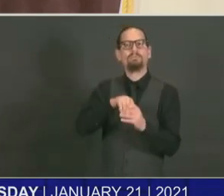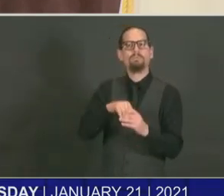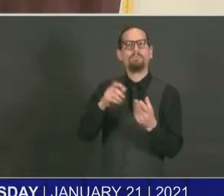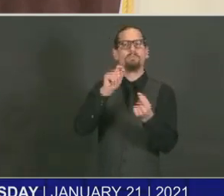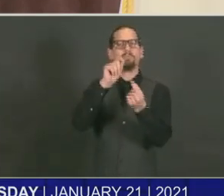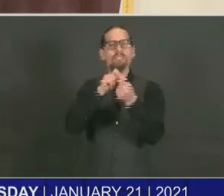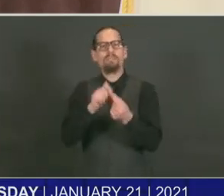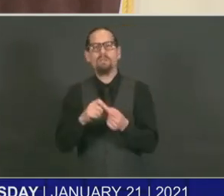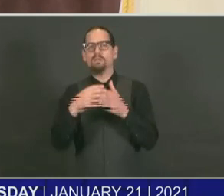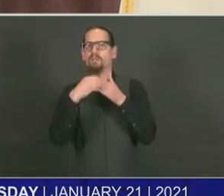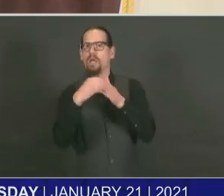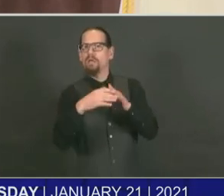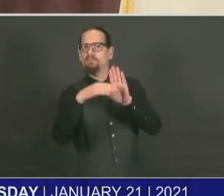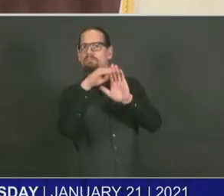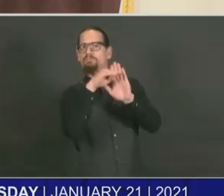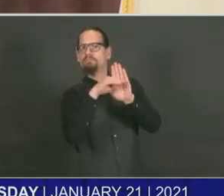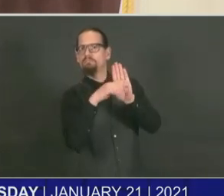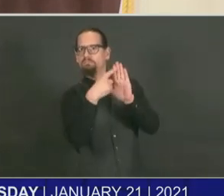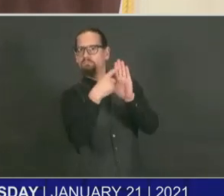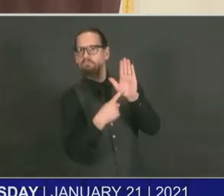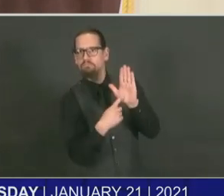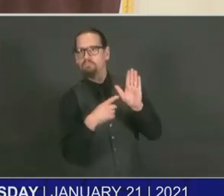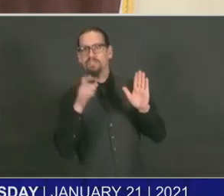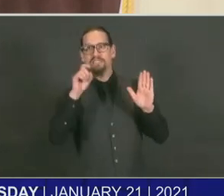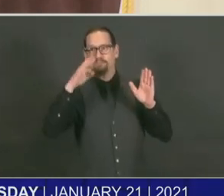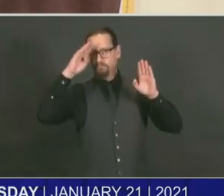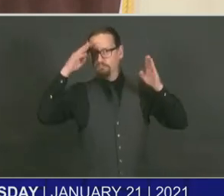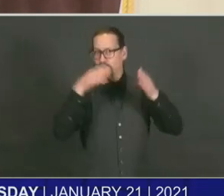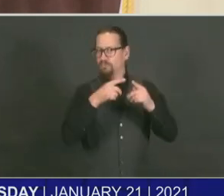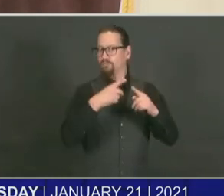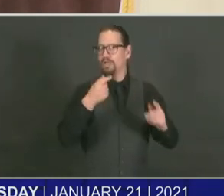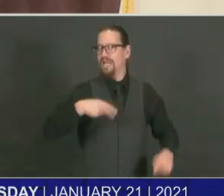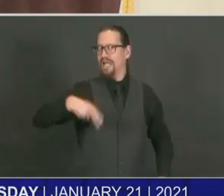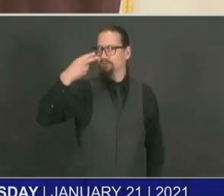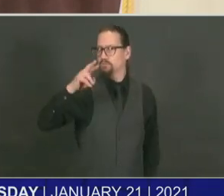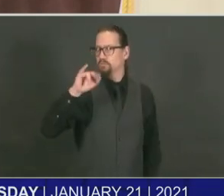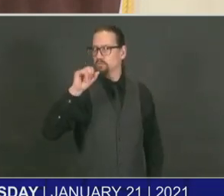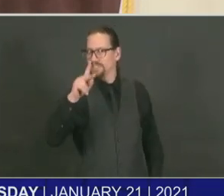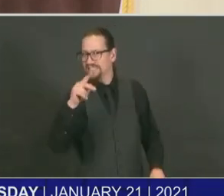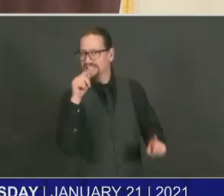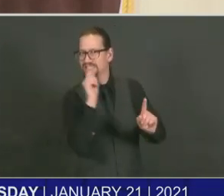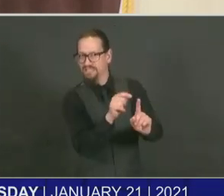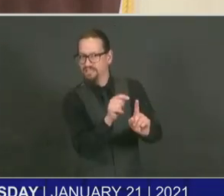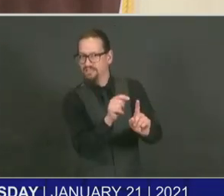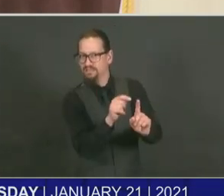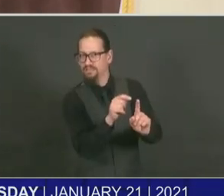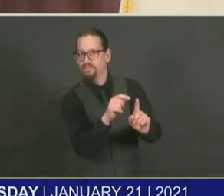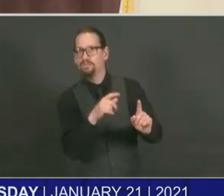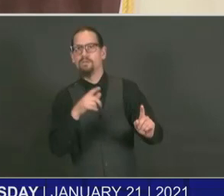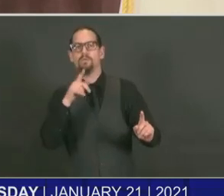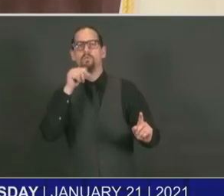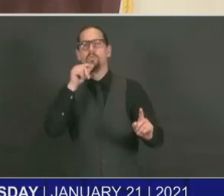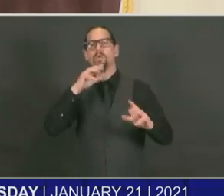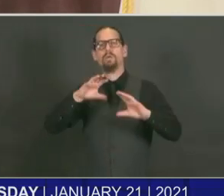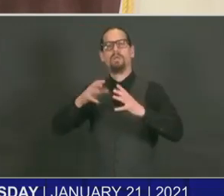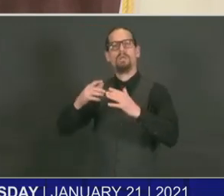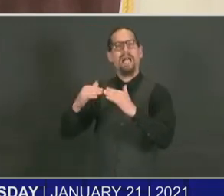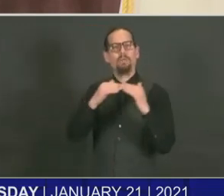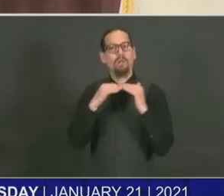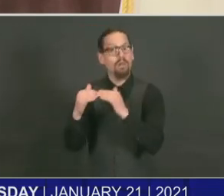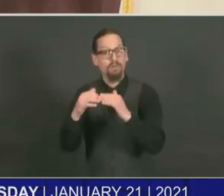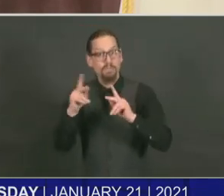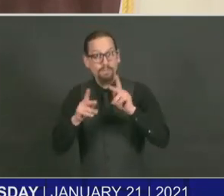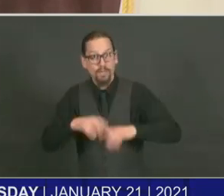focusing on those who are at highest risk, making sure that we keep a lens of equity in place